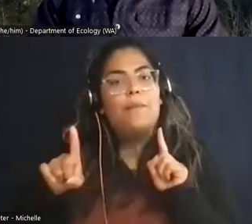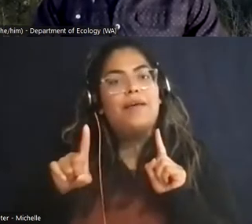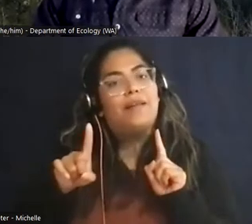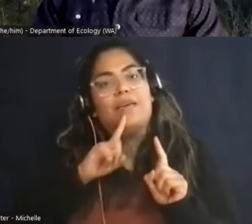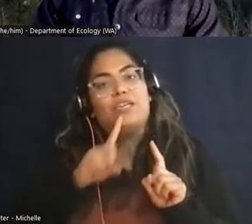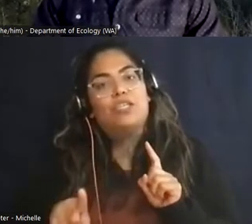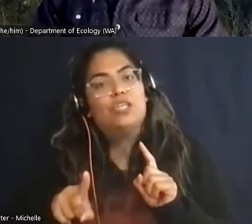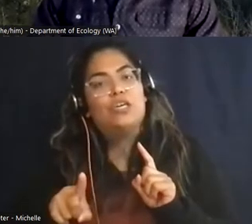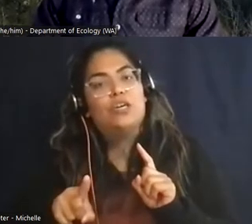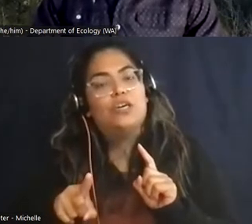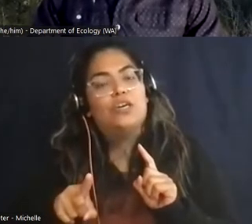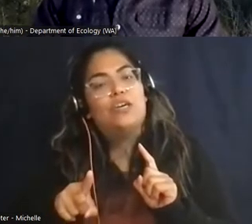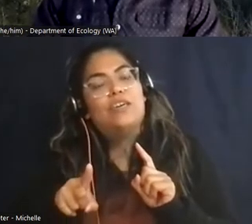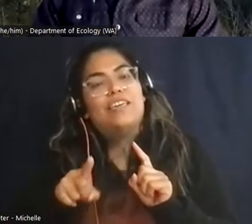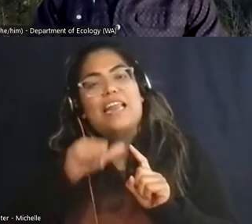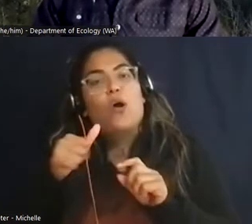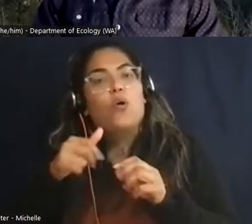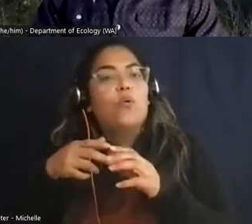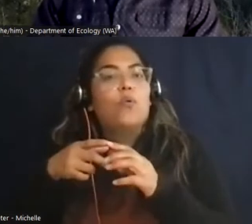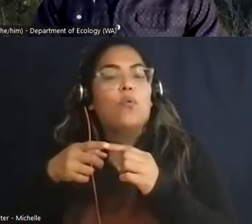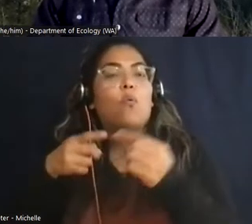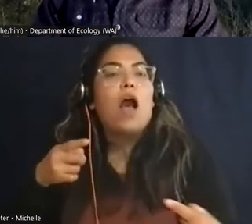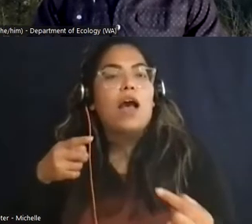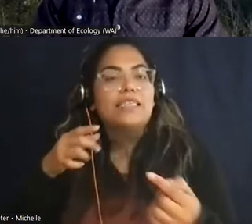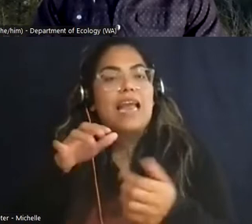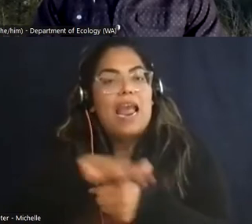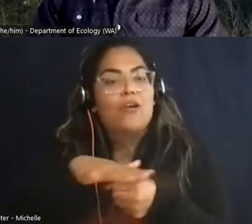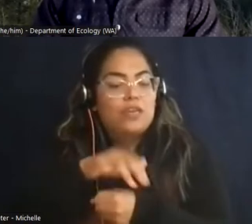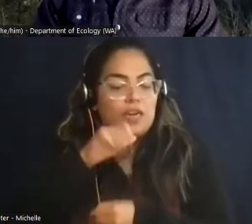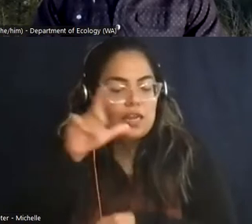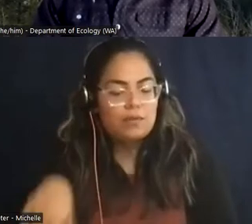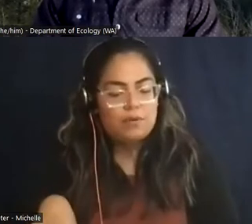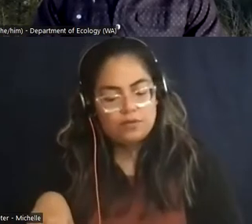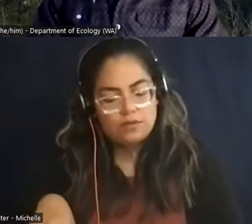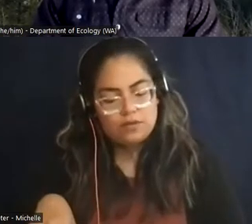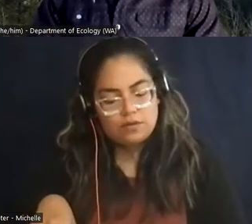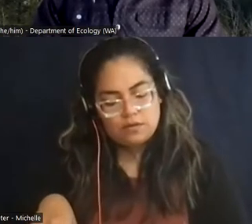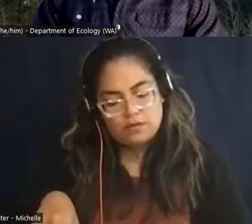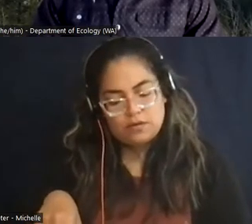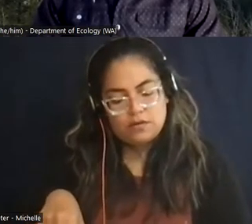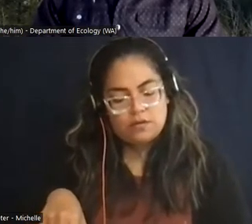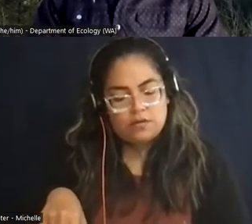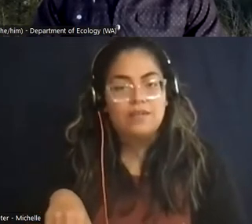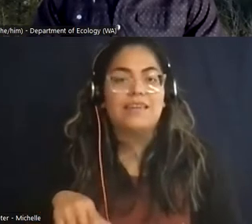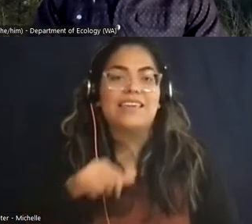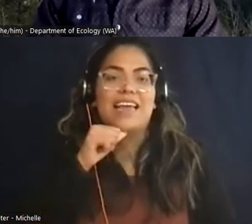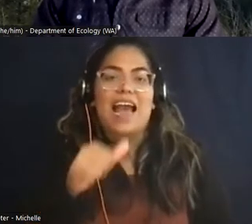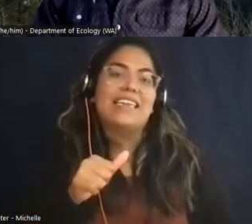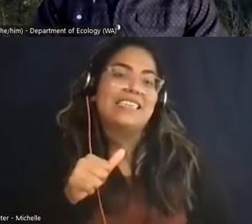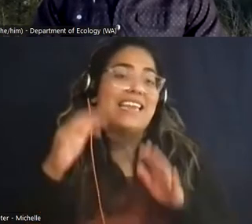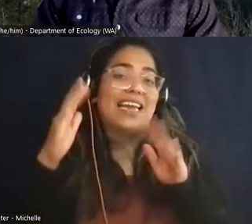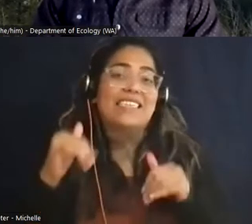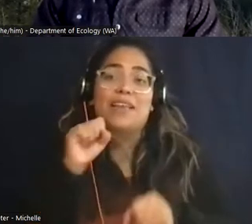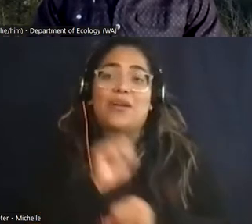over in areas that they are not supposed to be in um overall i didn't expect to enjoy working in the